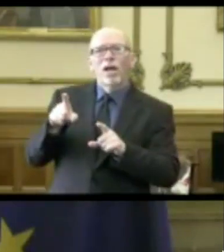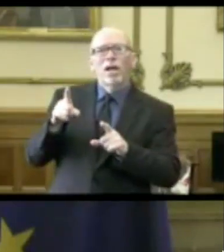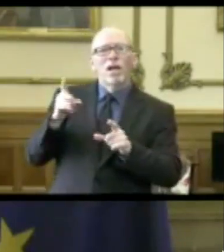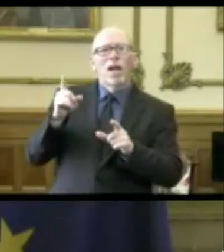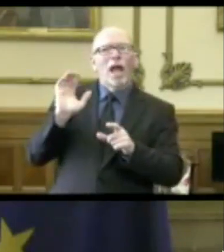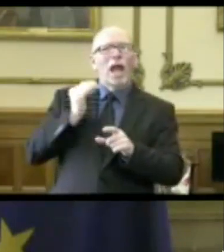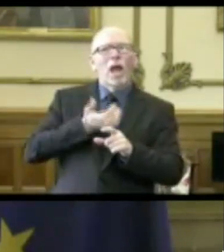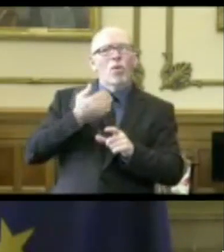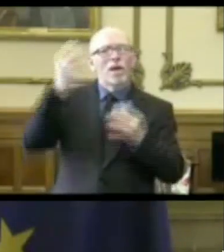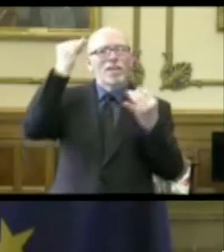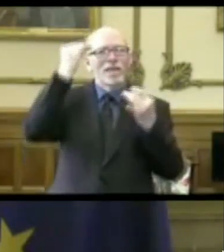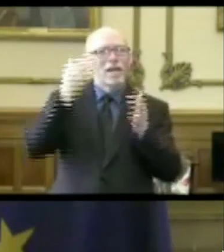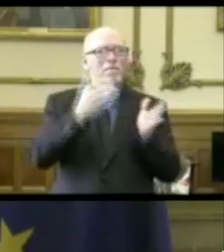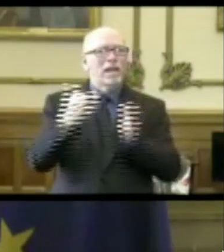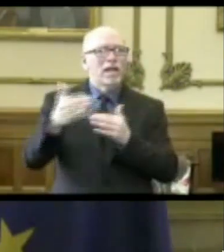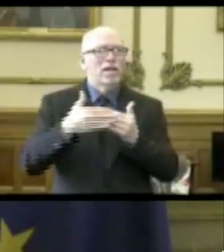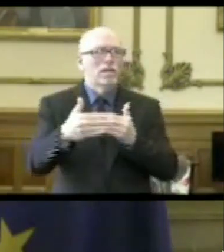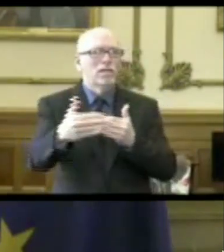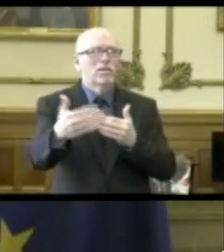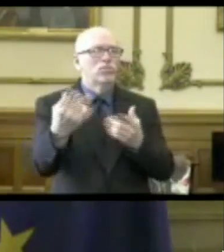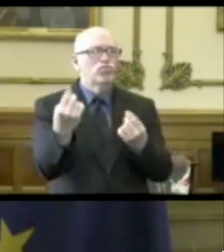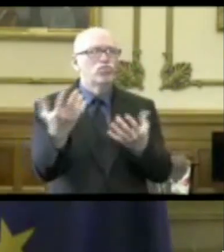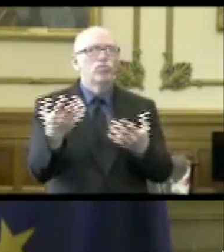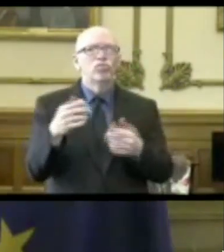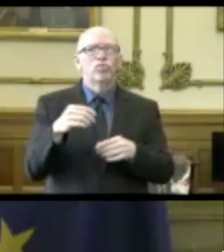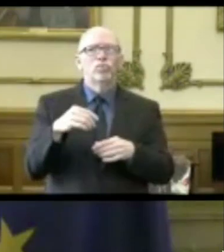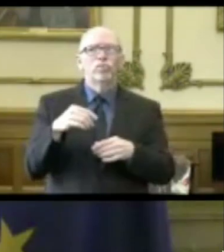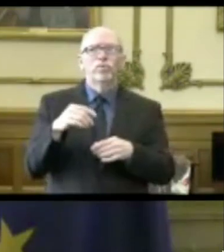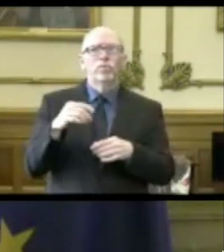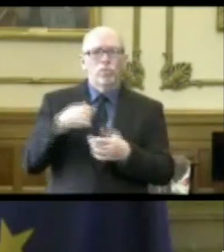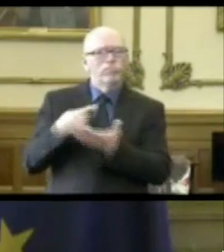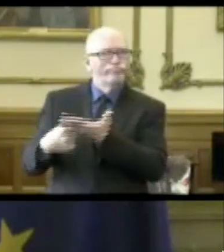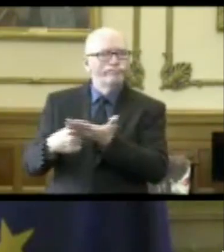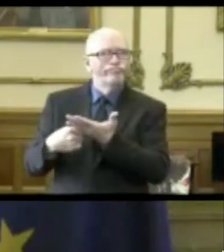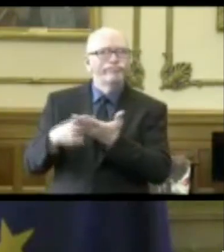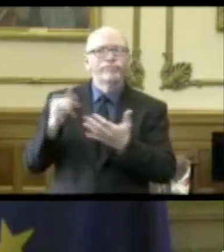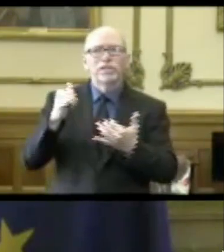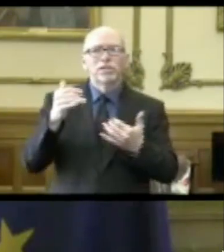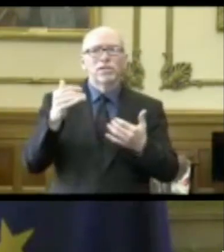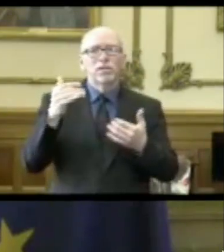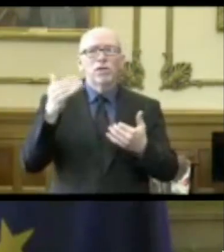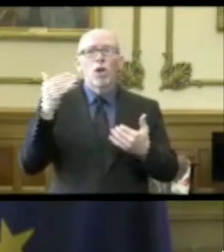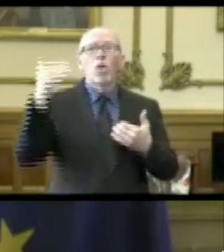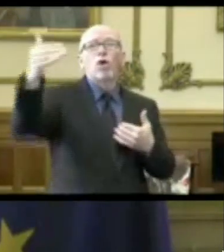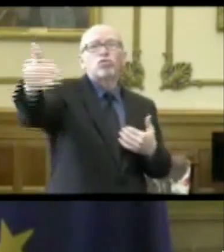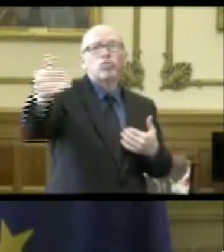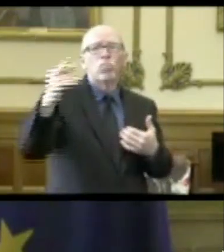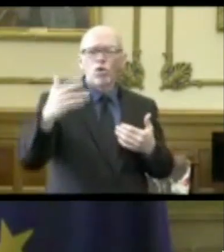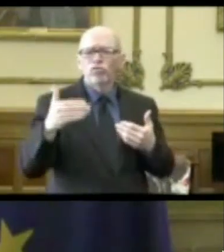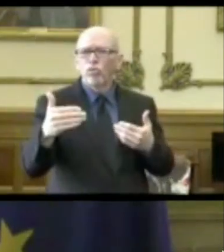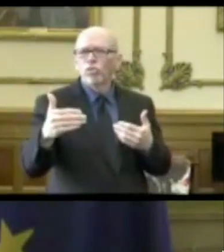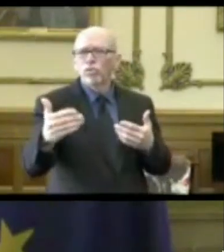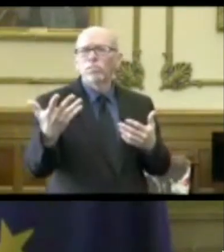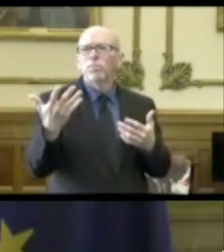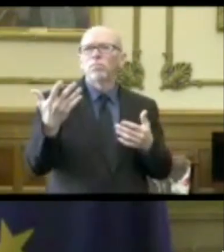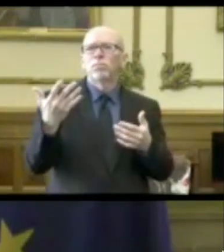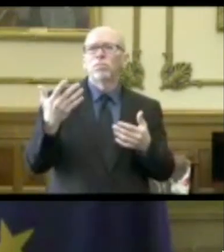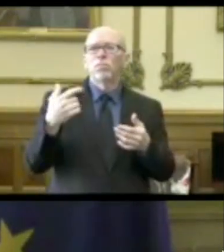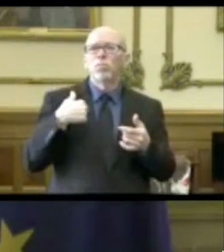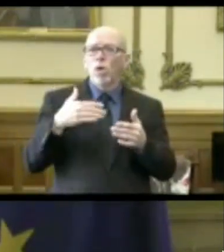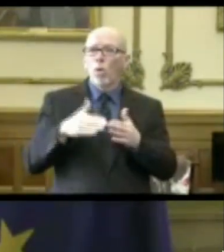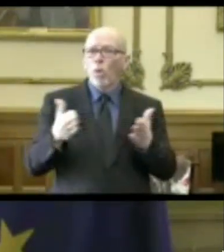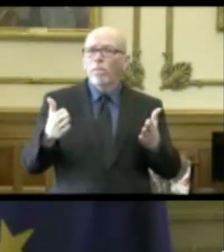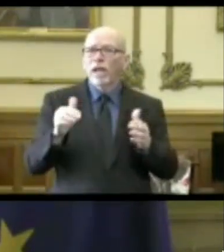we thinking in terms of, you know, long-term, short-term, opening